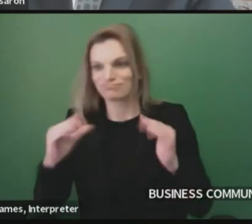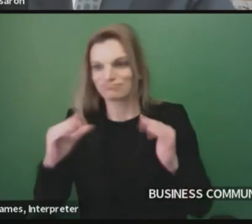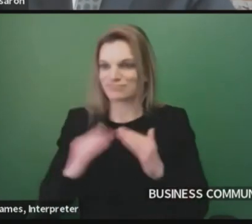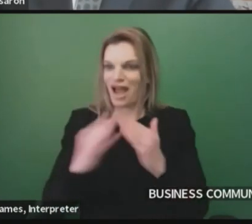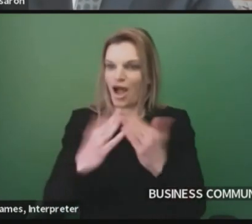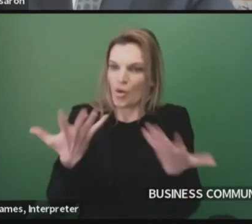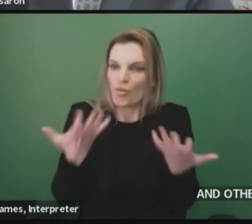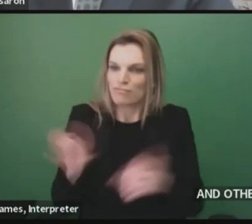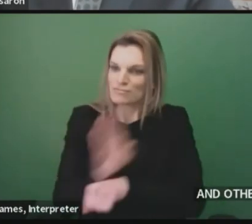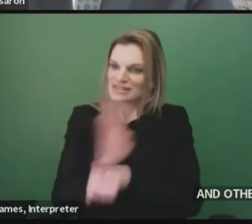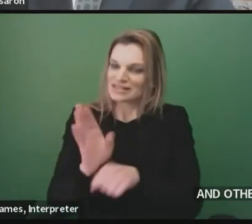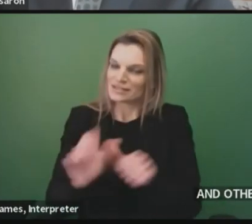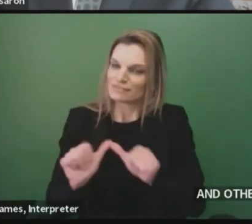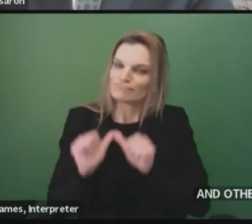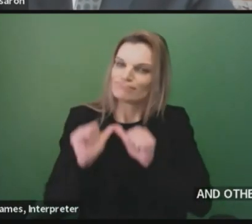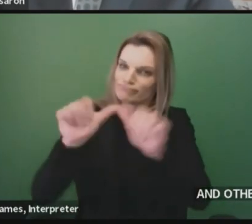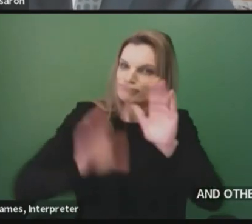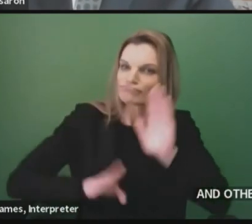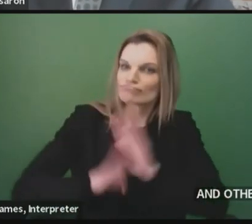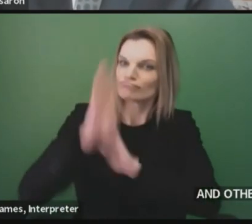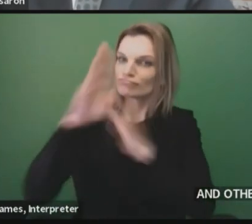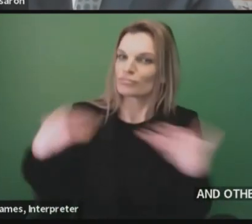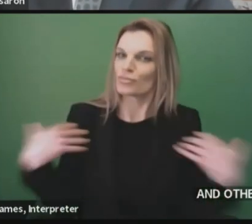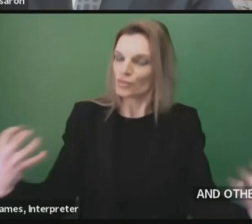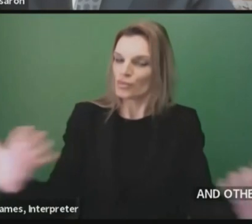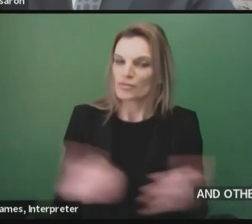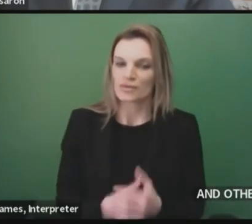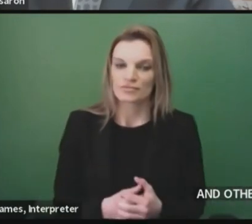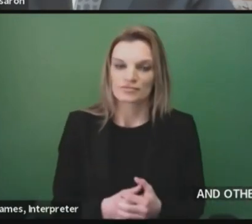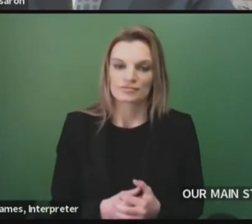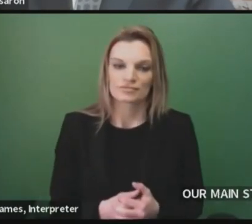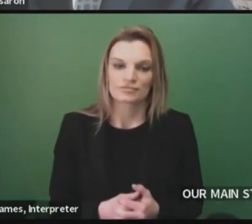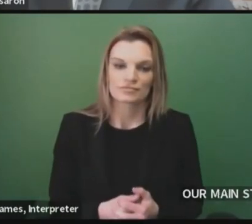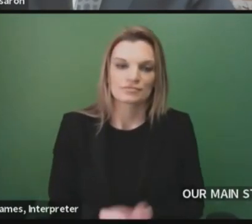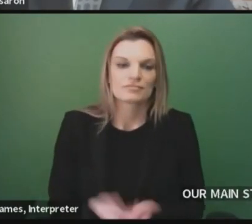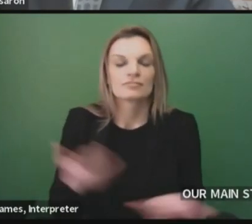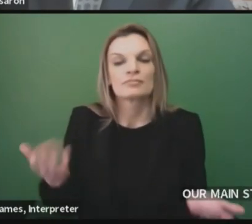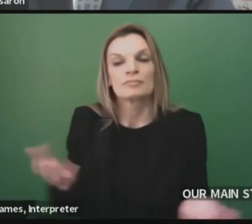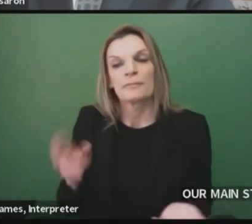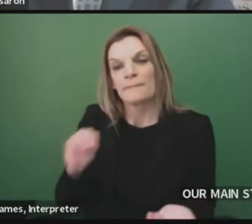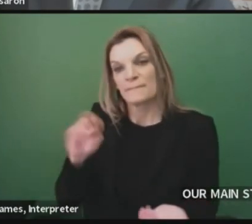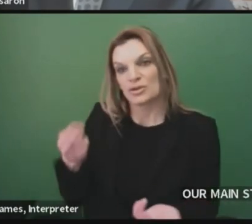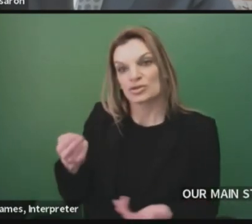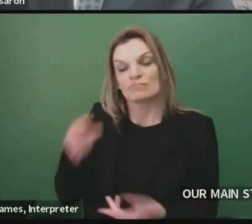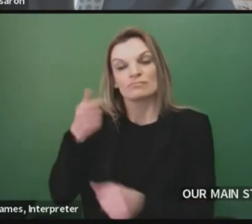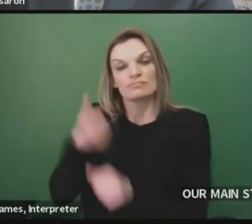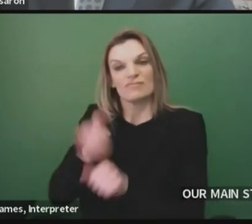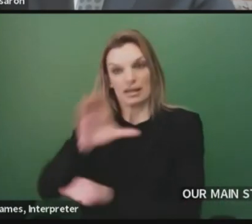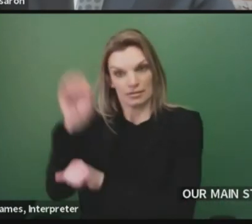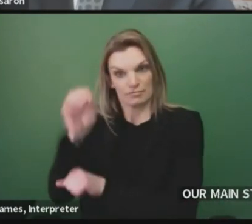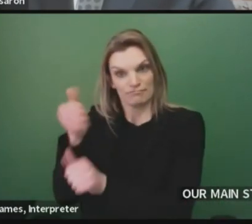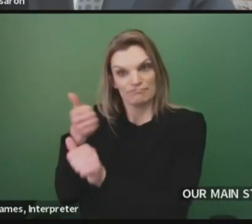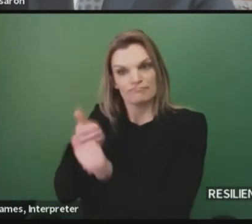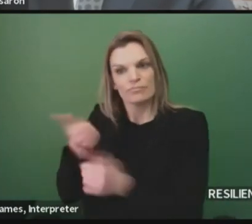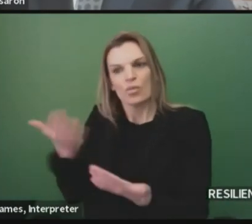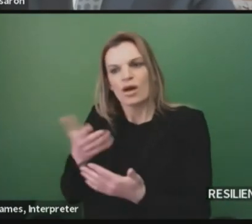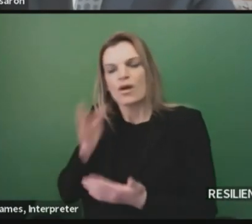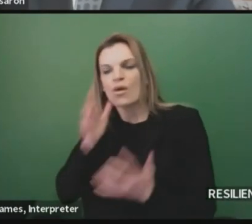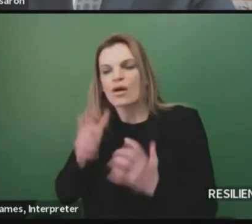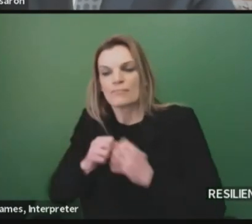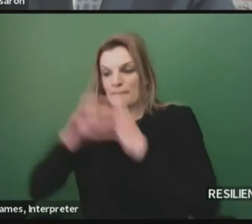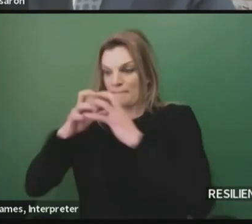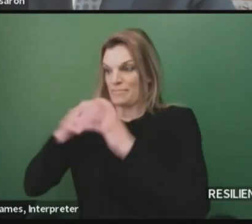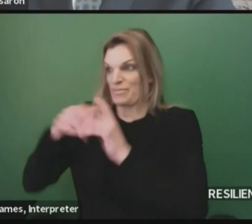communities resilient. The Michigan Microenterprise Support Initiative will help us put small